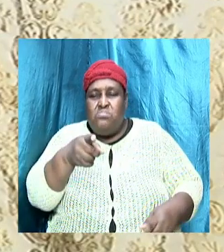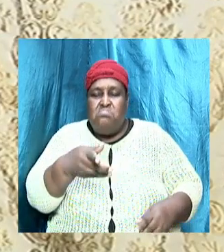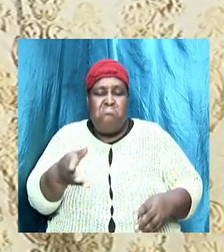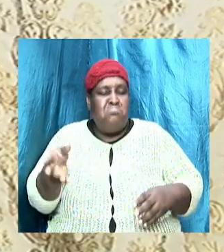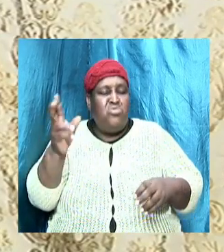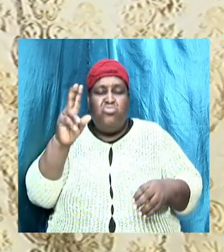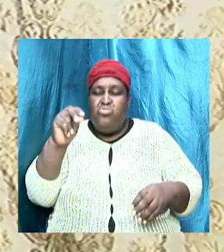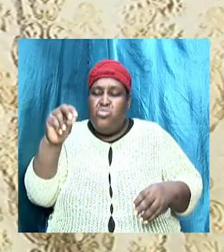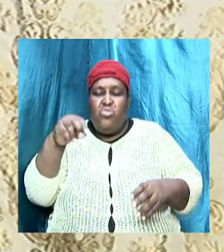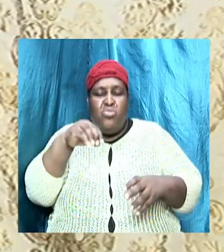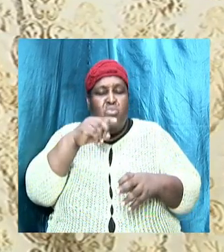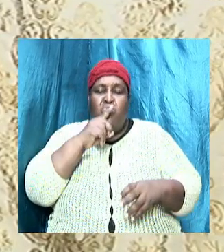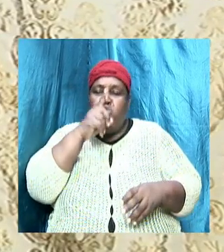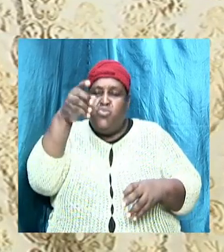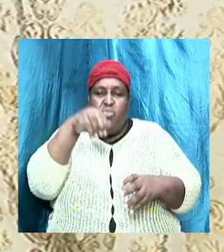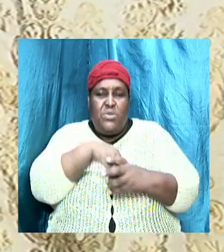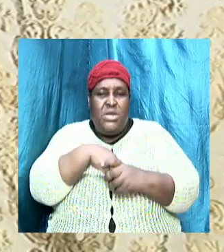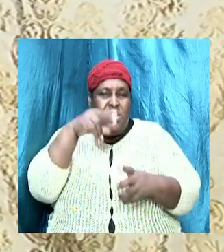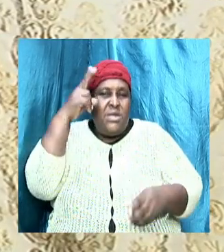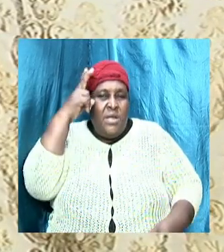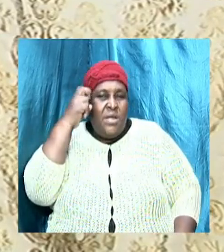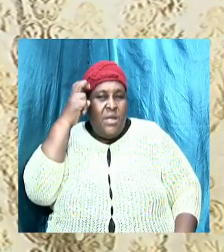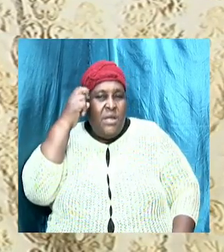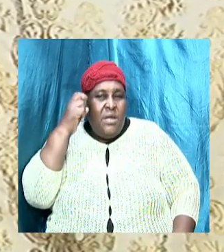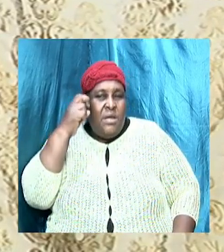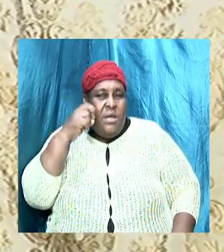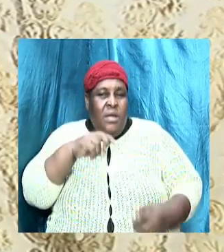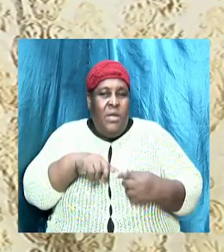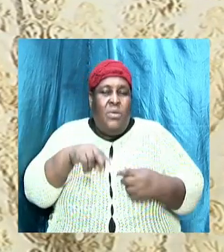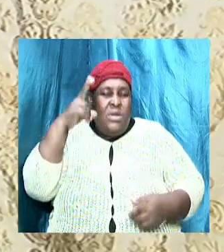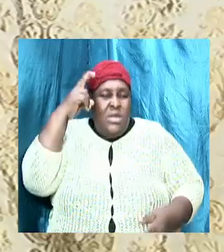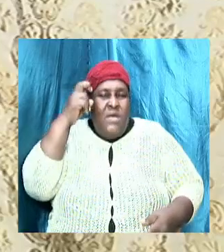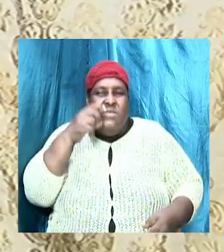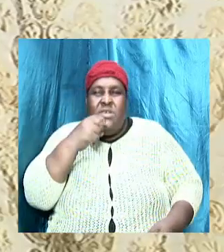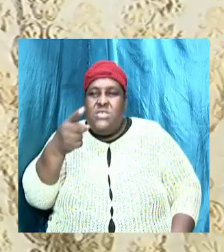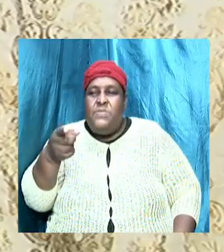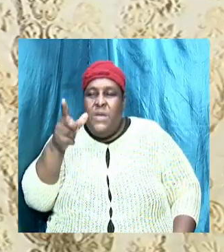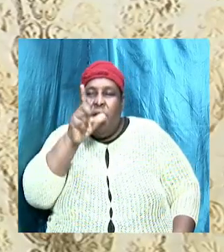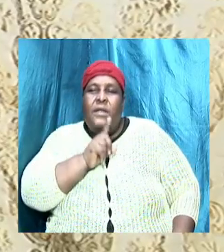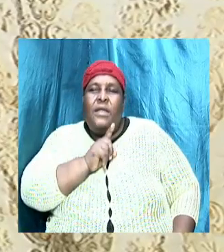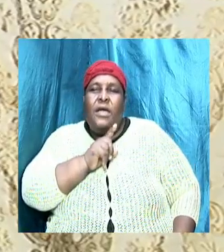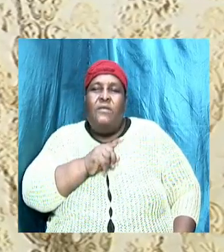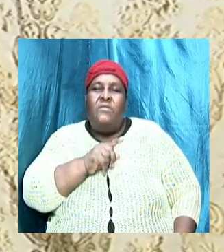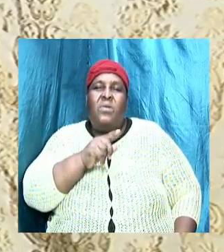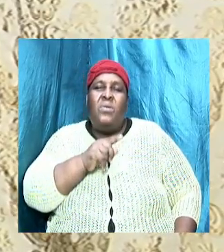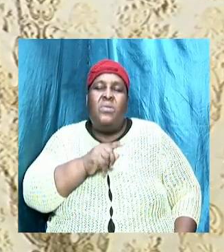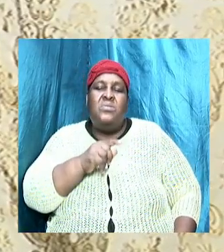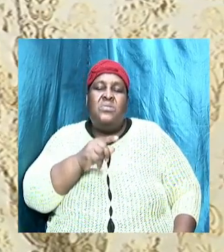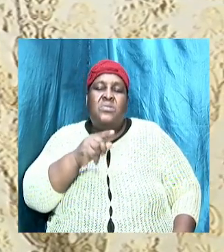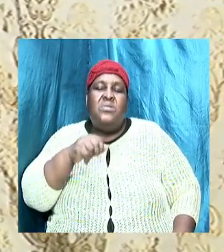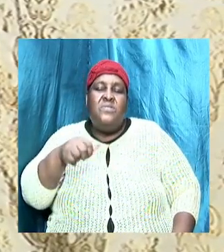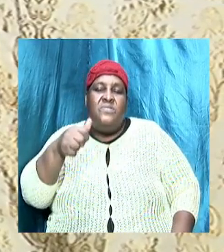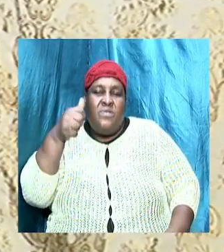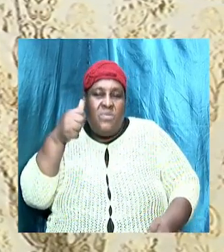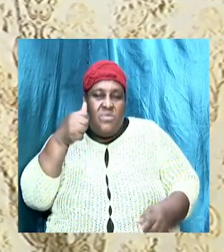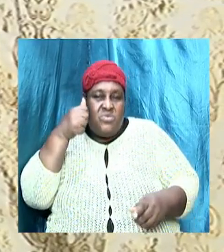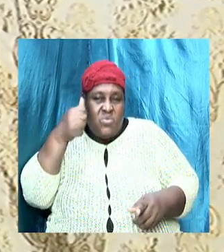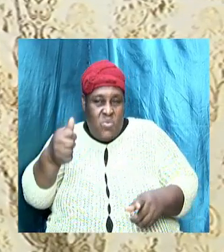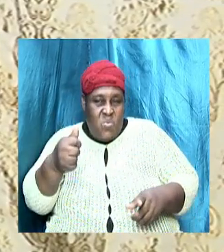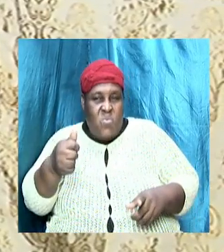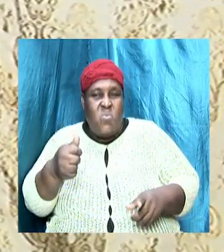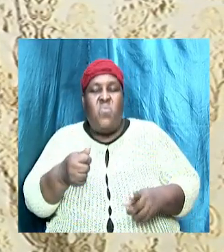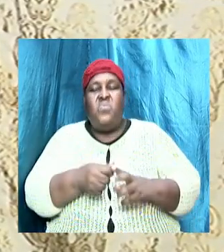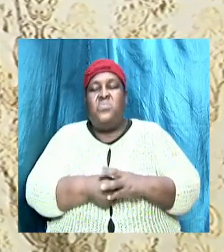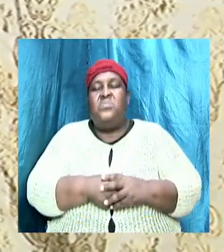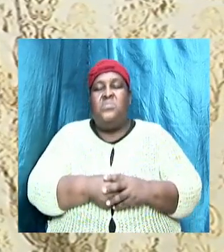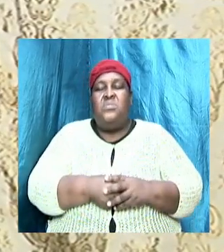When he speaks a lie, he speaks from his own resources. For he is a liar and the father